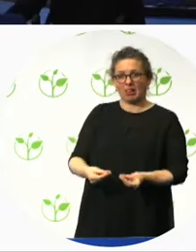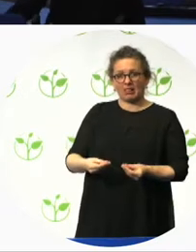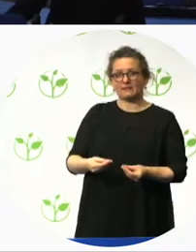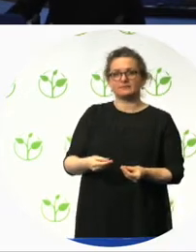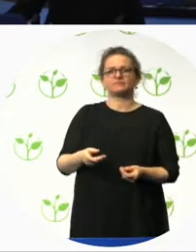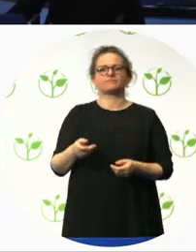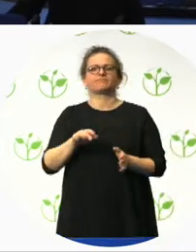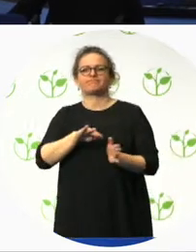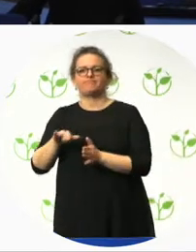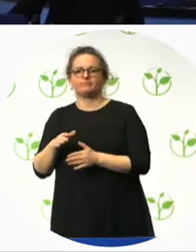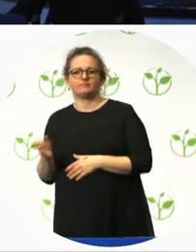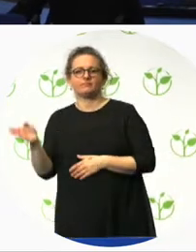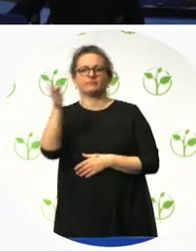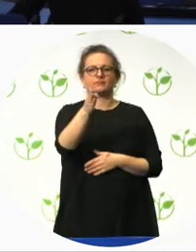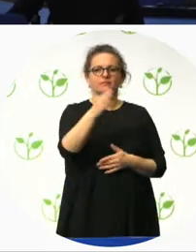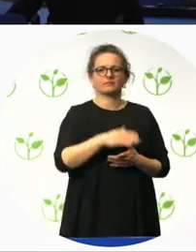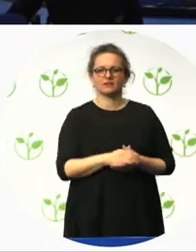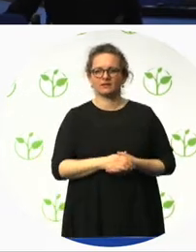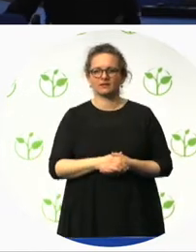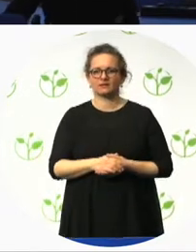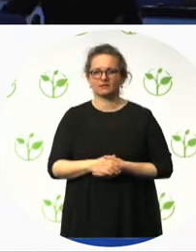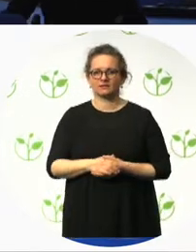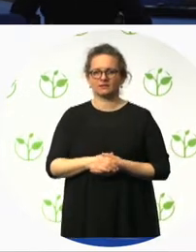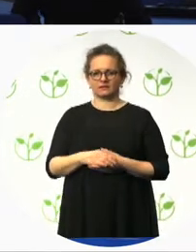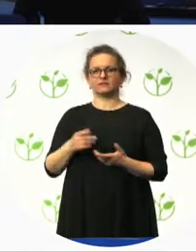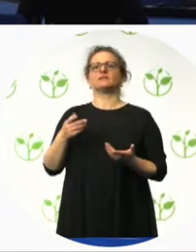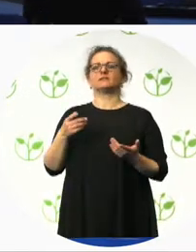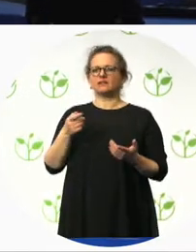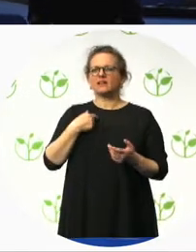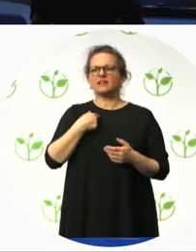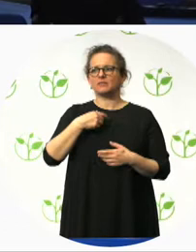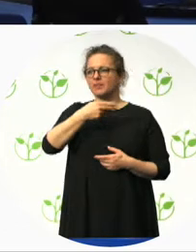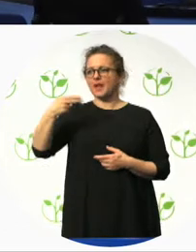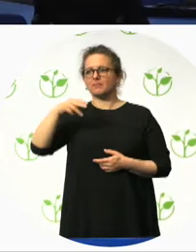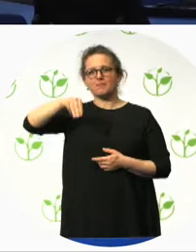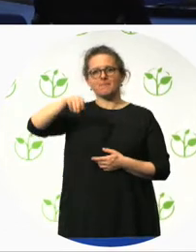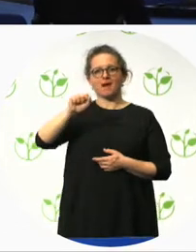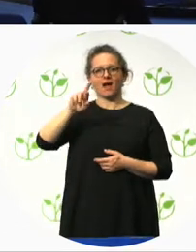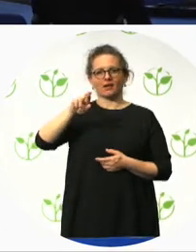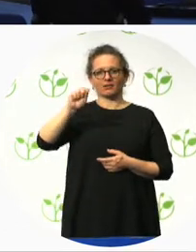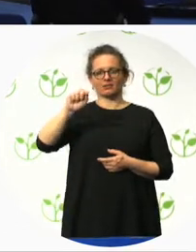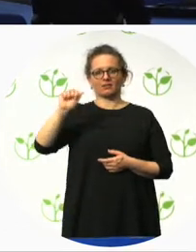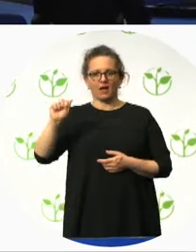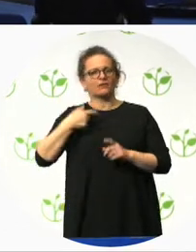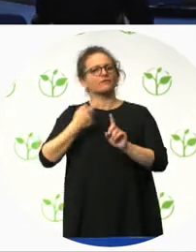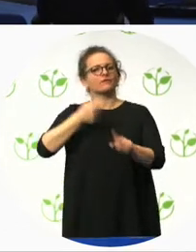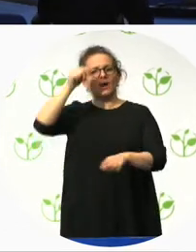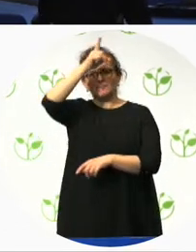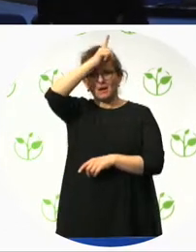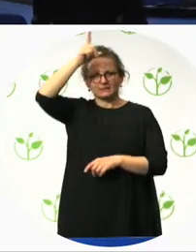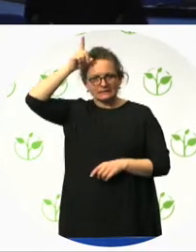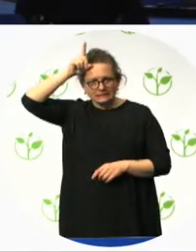come from Madrid from Fundacion Prodis. And I very happy to have listened to Antonio because we, Prodis,